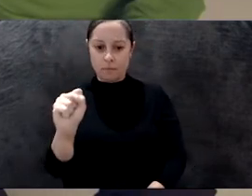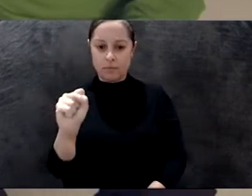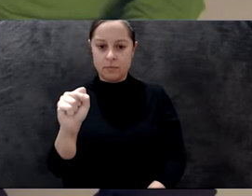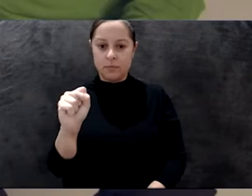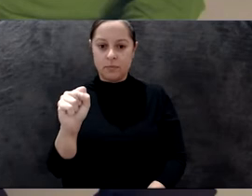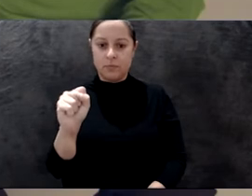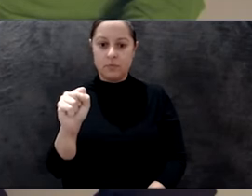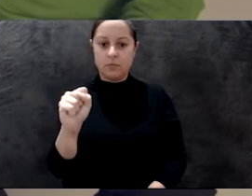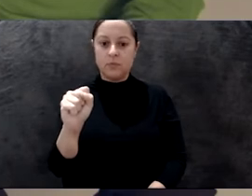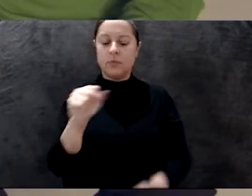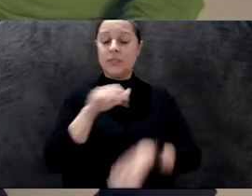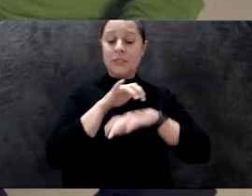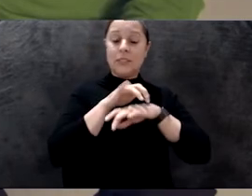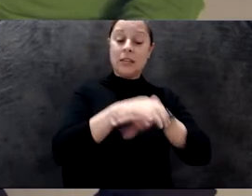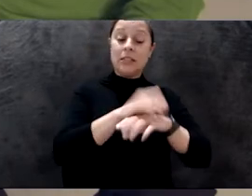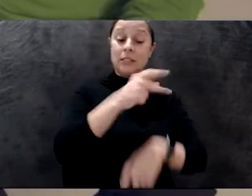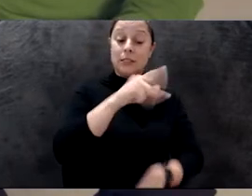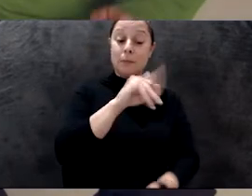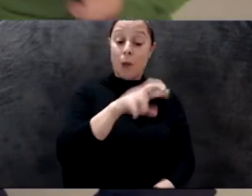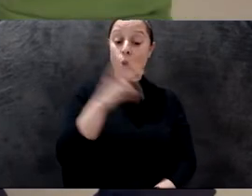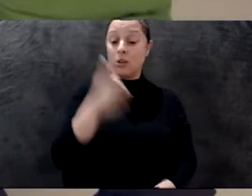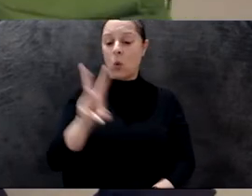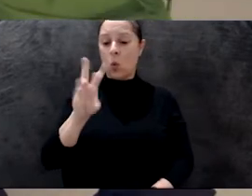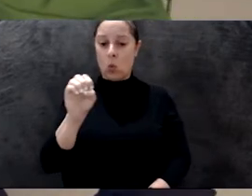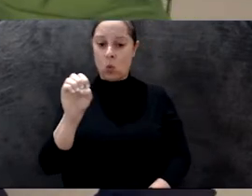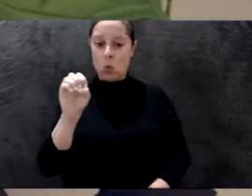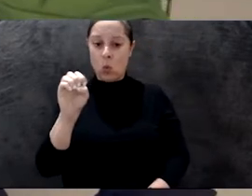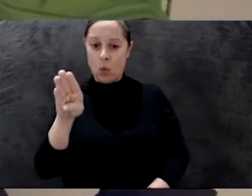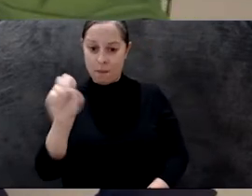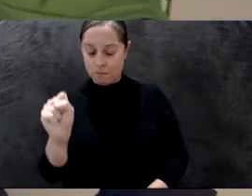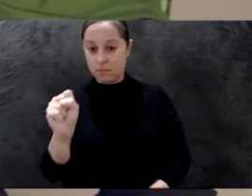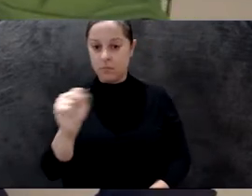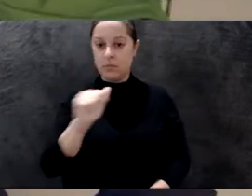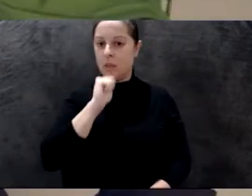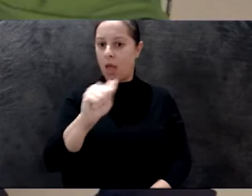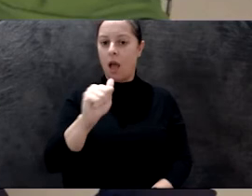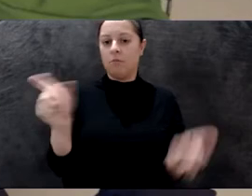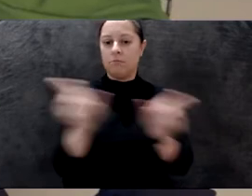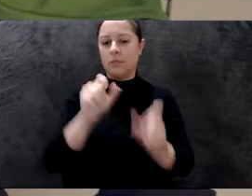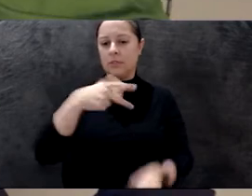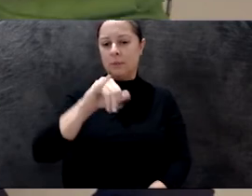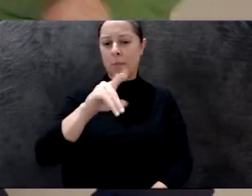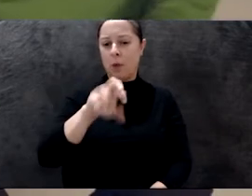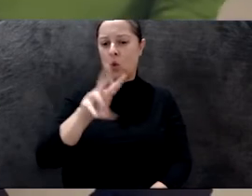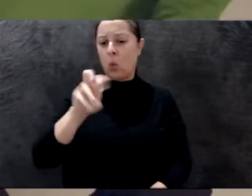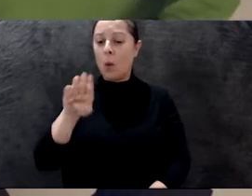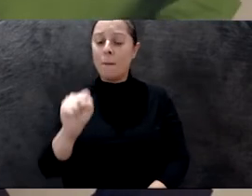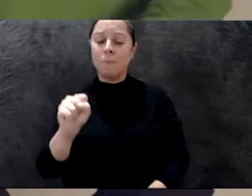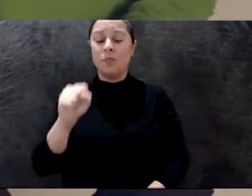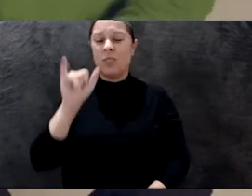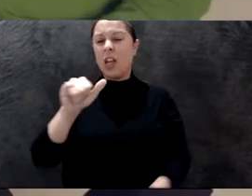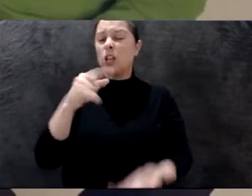embrace and understand. But I think it's important for you to talk through the arachnophilia and also this kind of concept. Yeah,